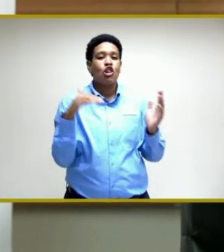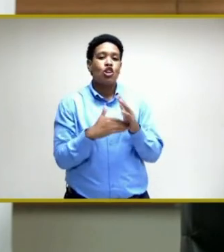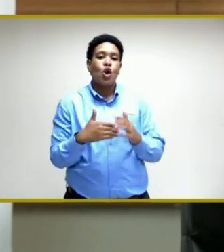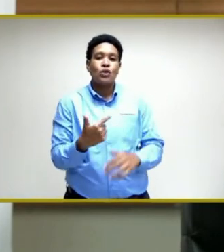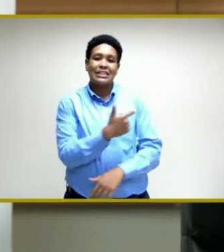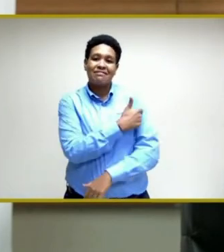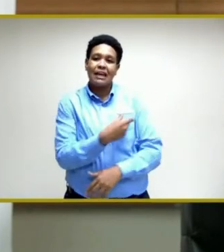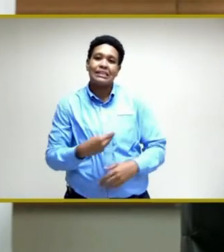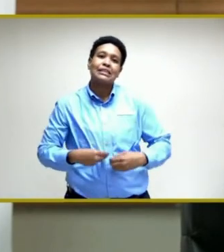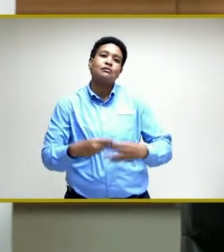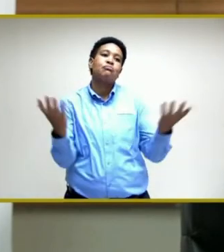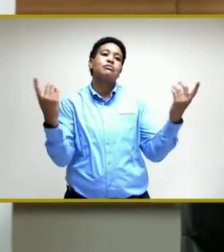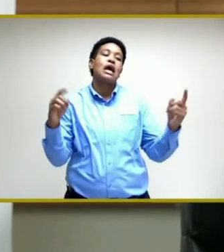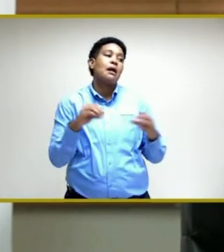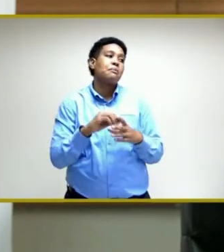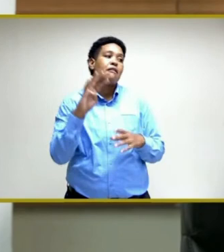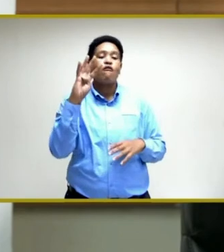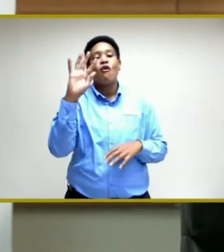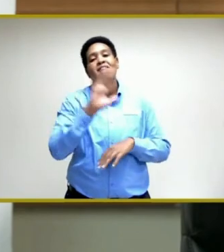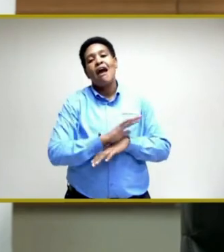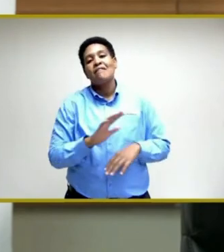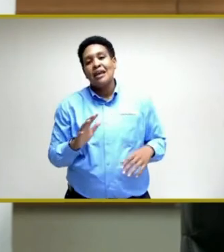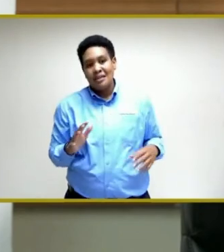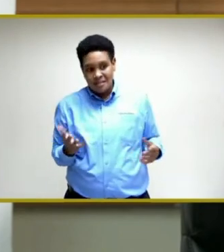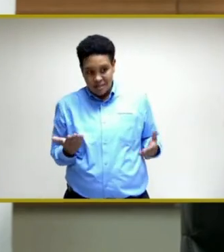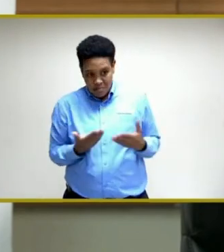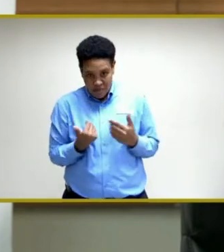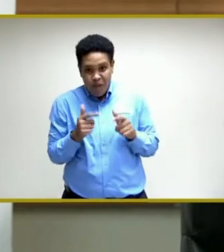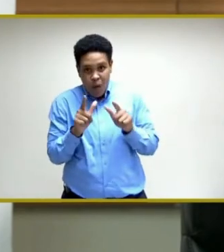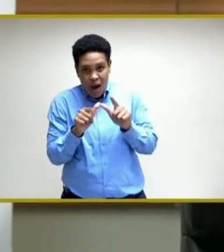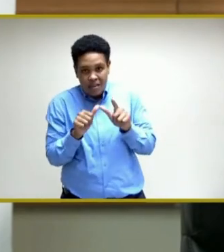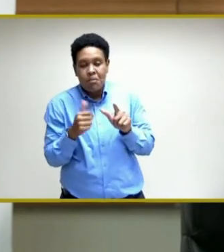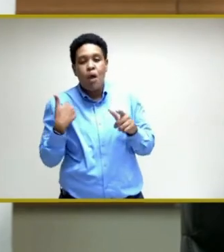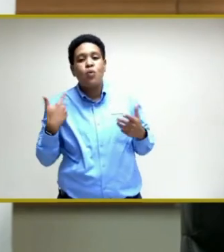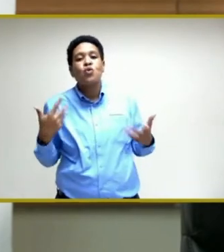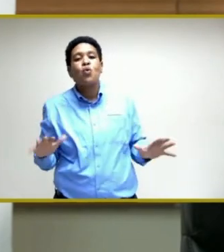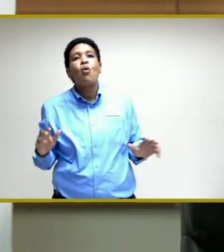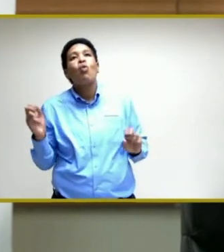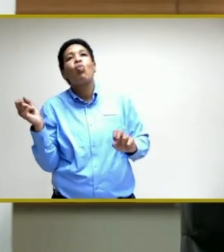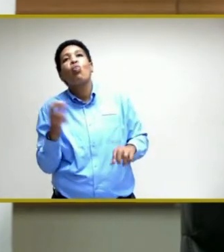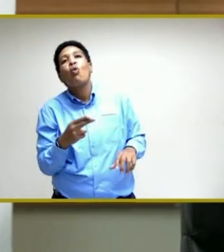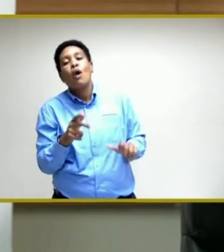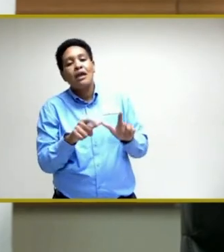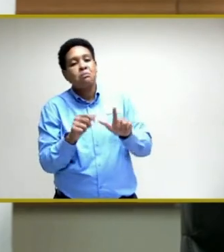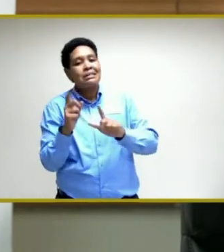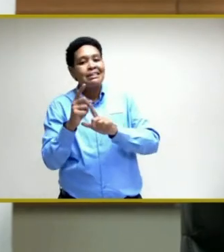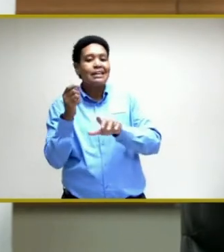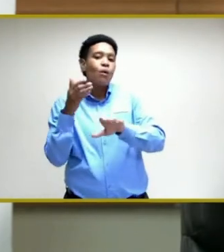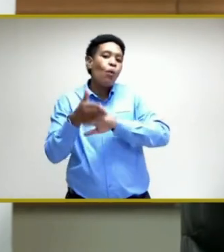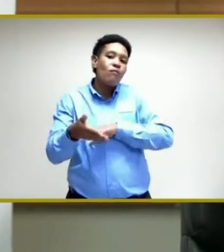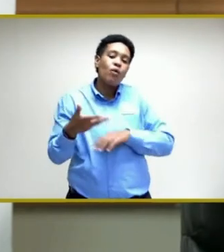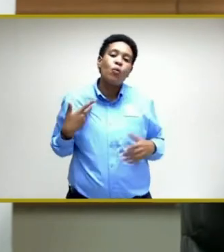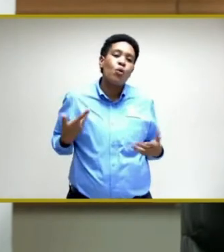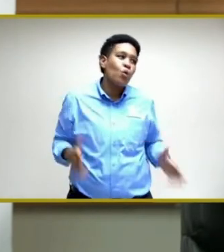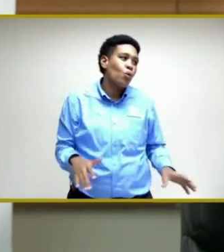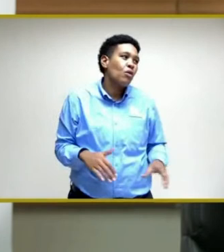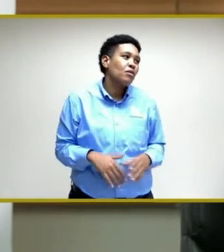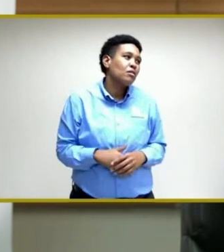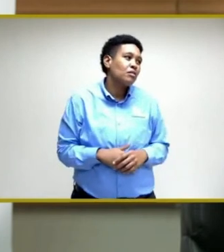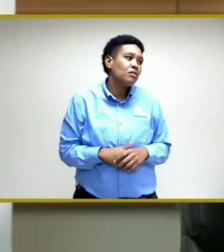doses in, what, four or five days, because we did not want to exceed the expiration date. so, you know,